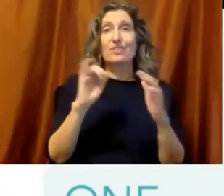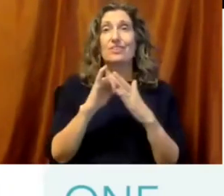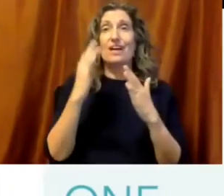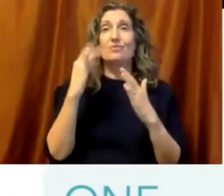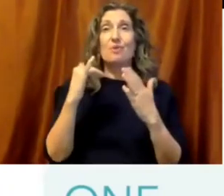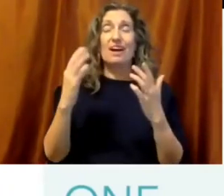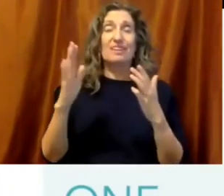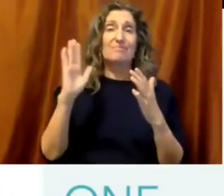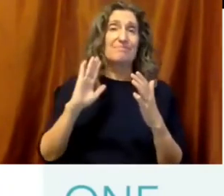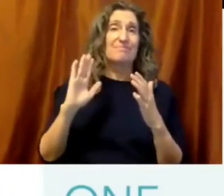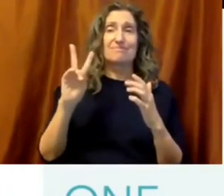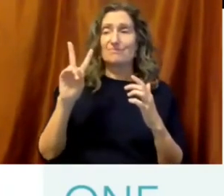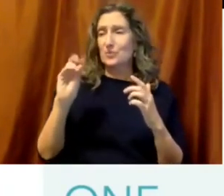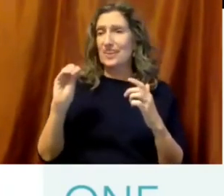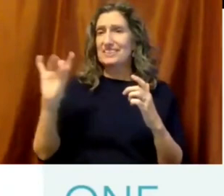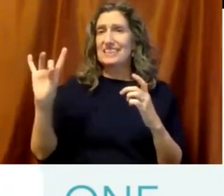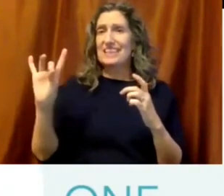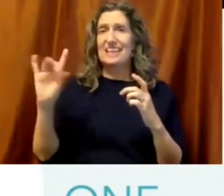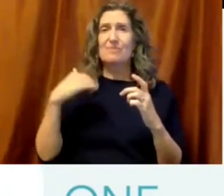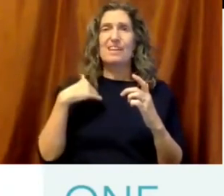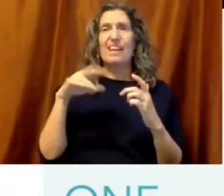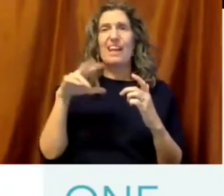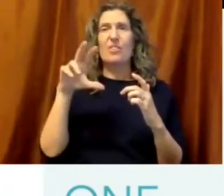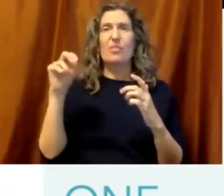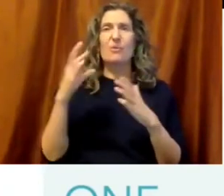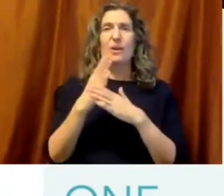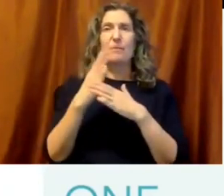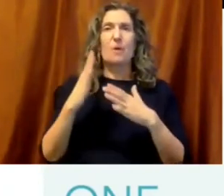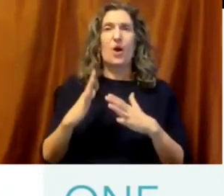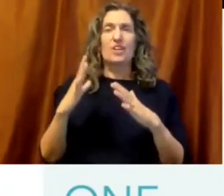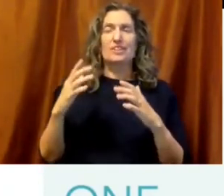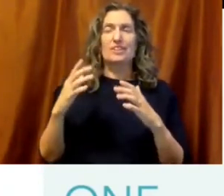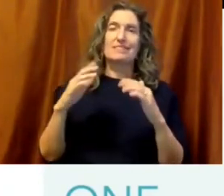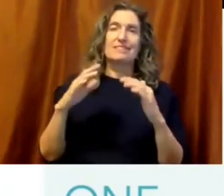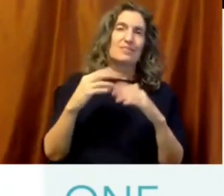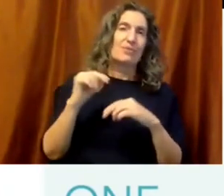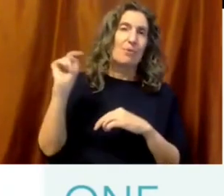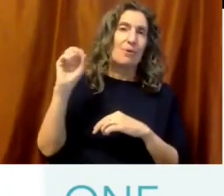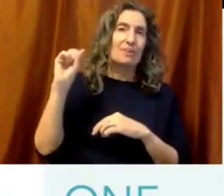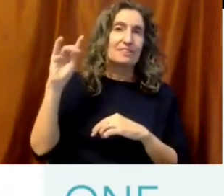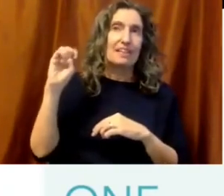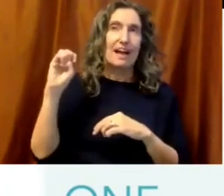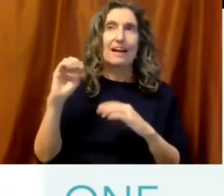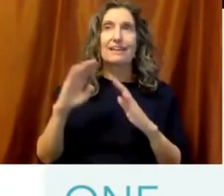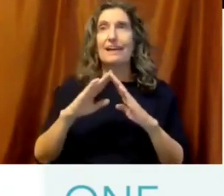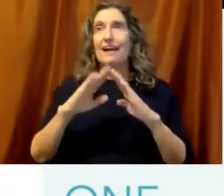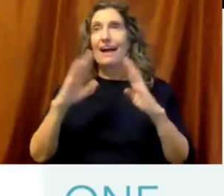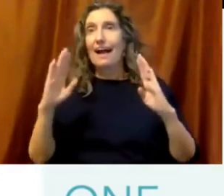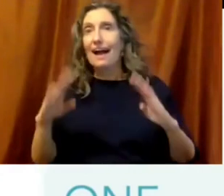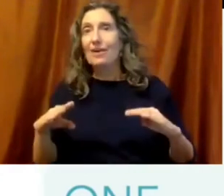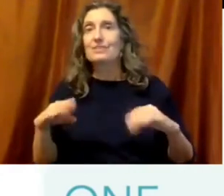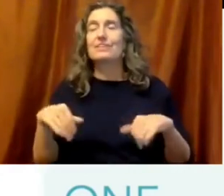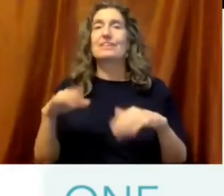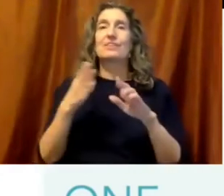I live in North Minneapolis with my family and three daughters. And so we, we saw it up close. In fact, it's why we live here. And, um,